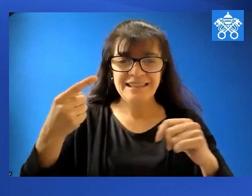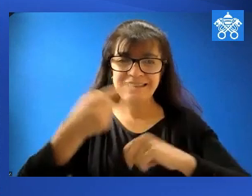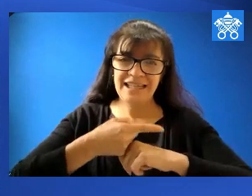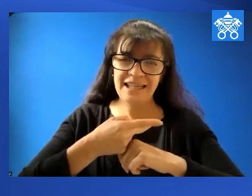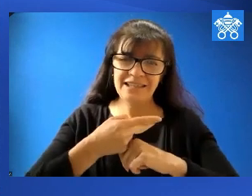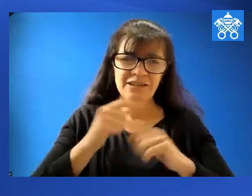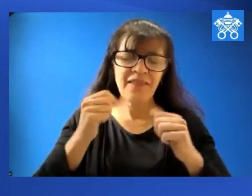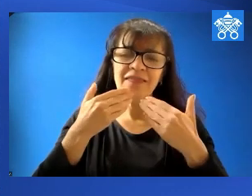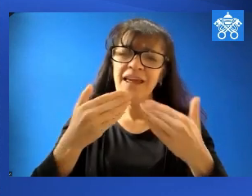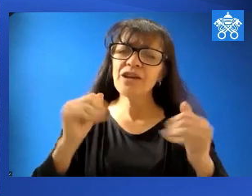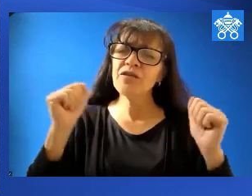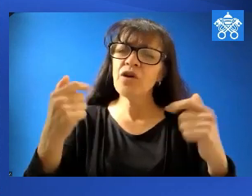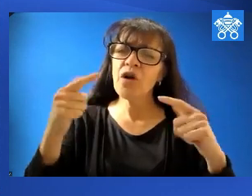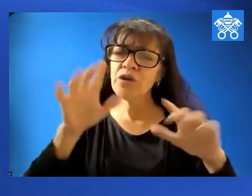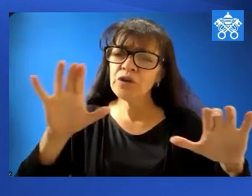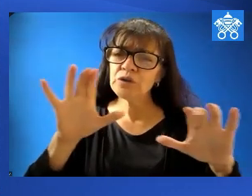do and taking care of them.